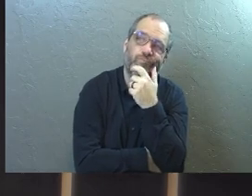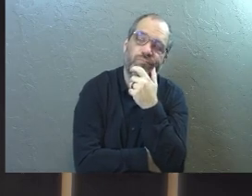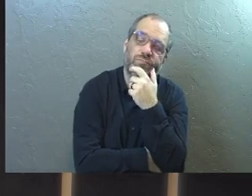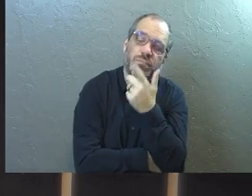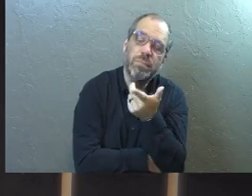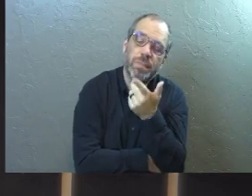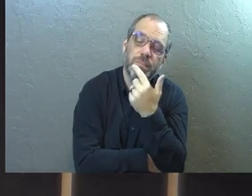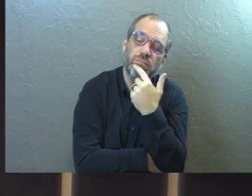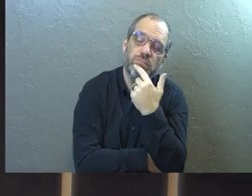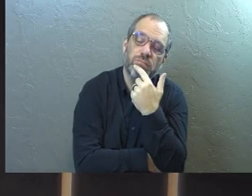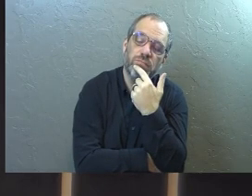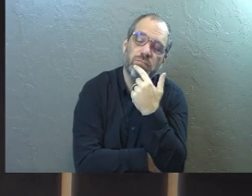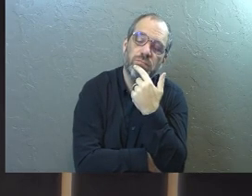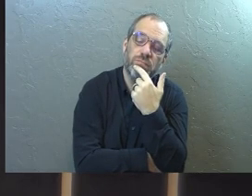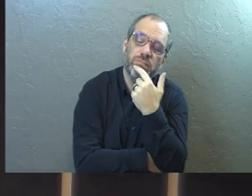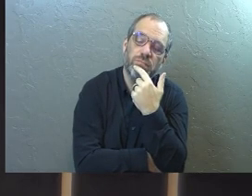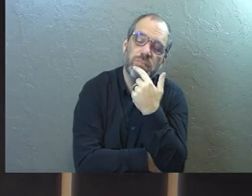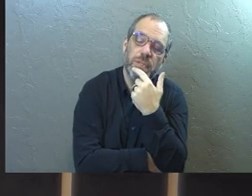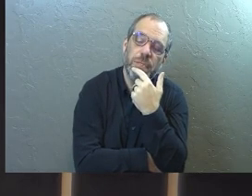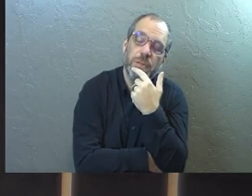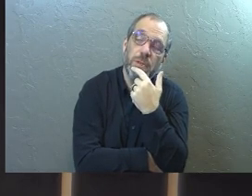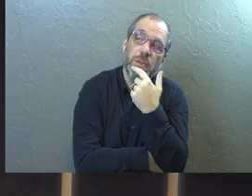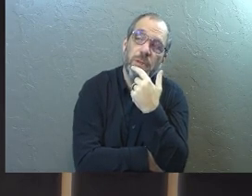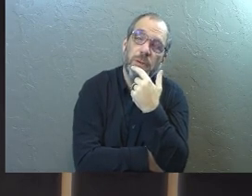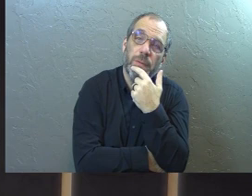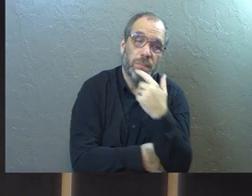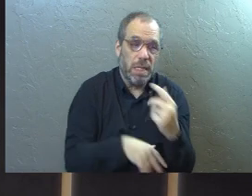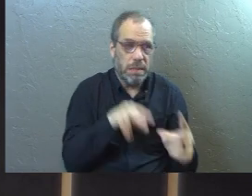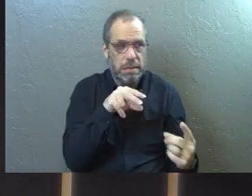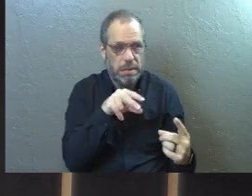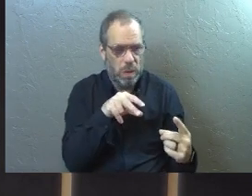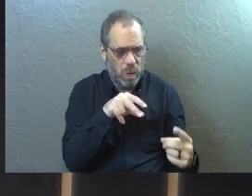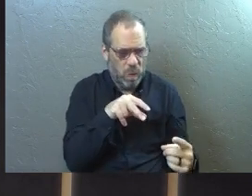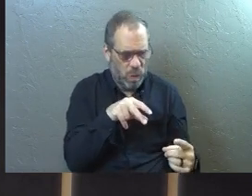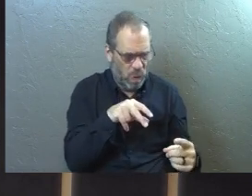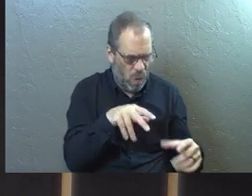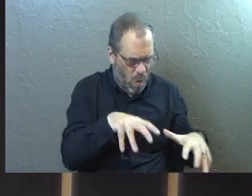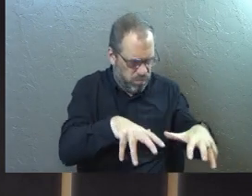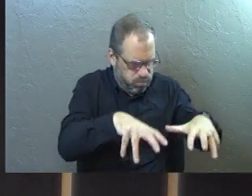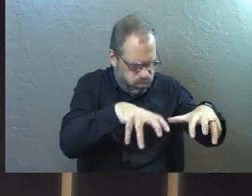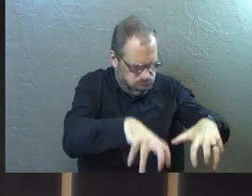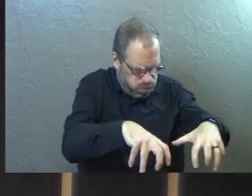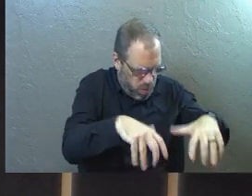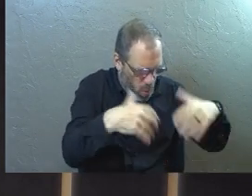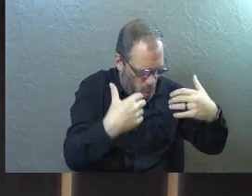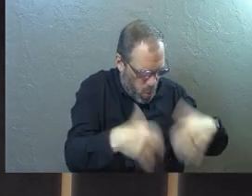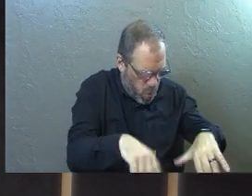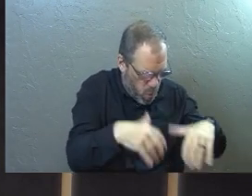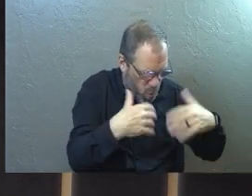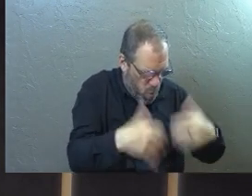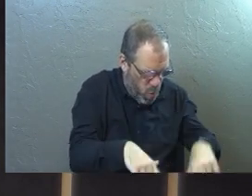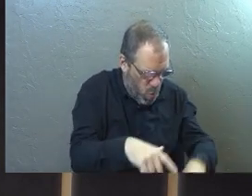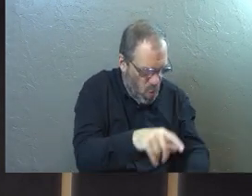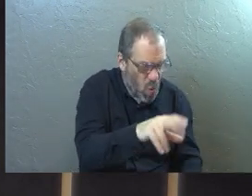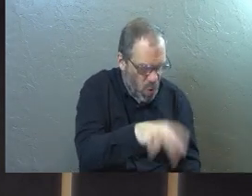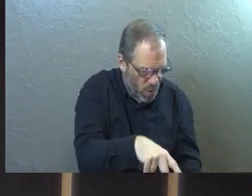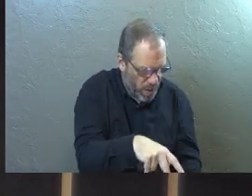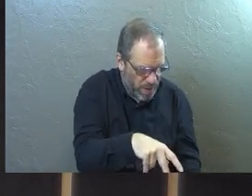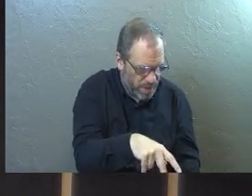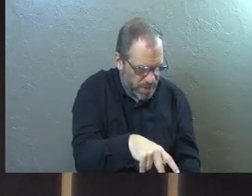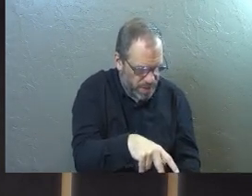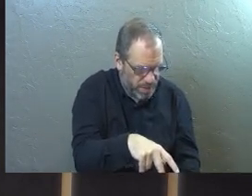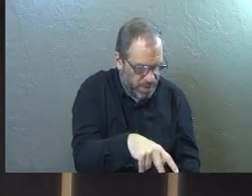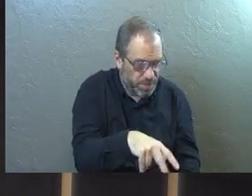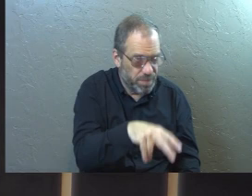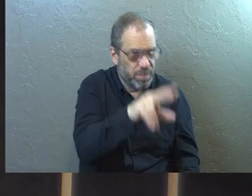what it says. Up till then, he had been looking at the lion's great feet and the huge claws on them. Now in his despair, he looked